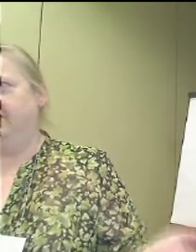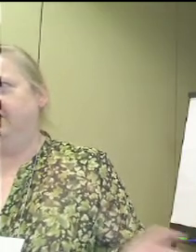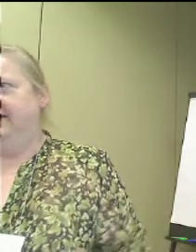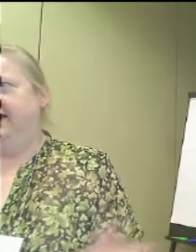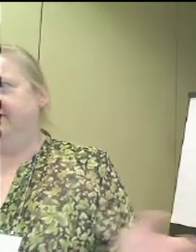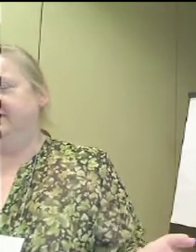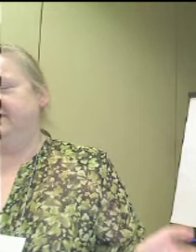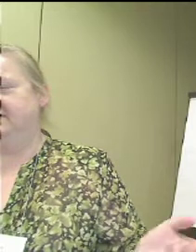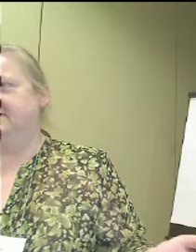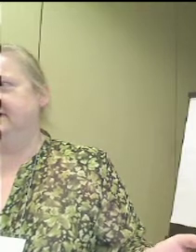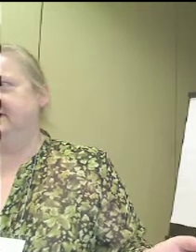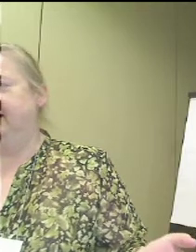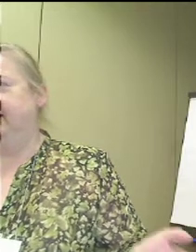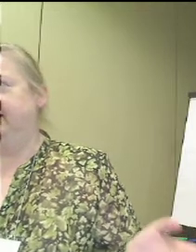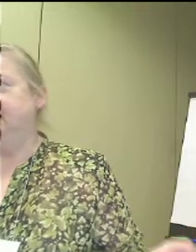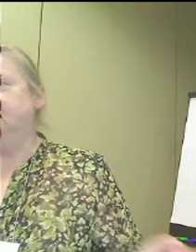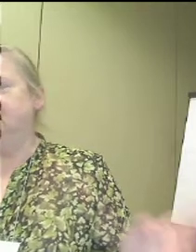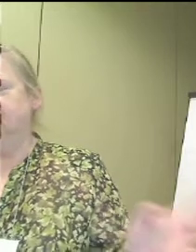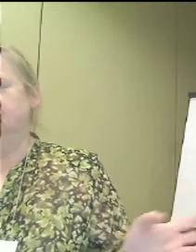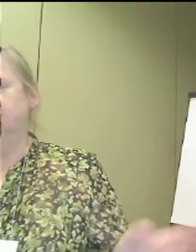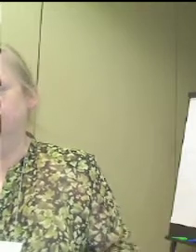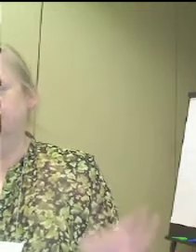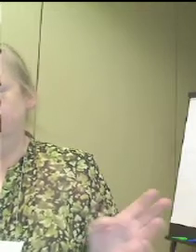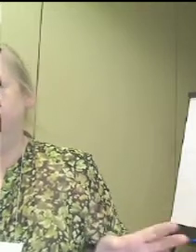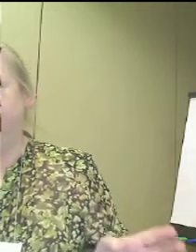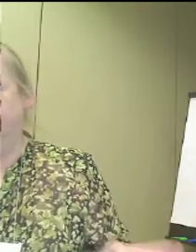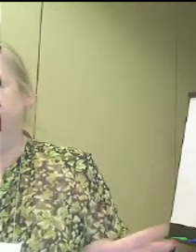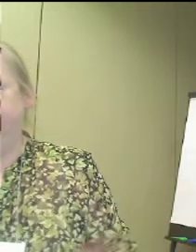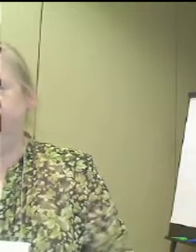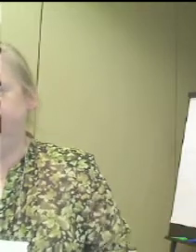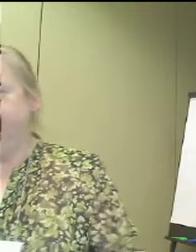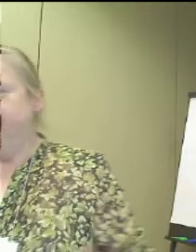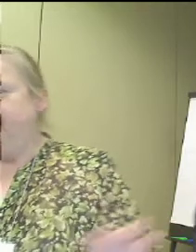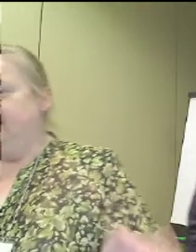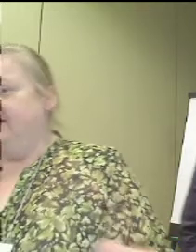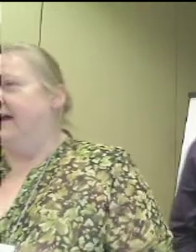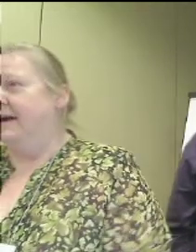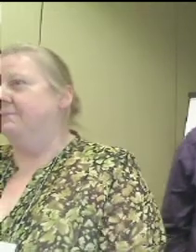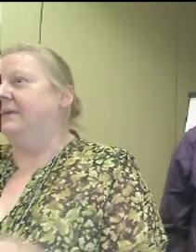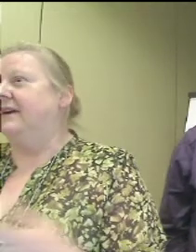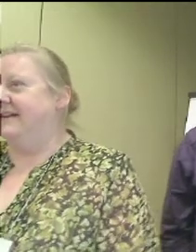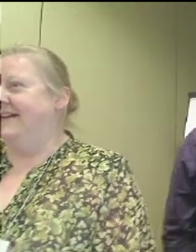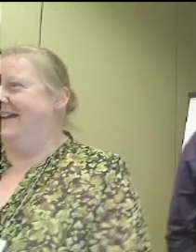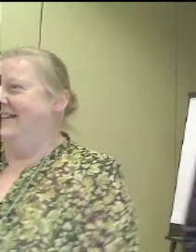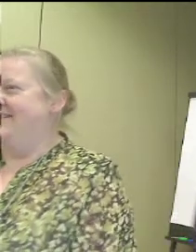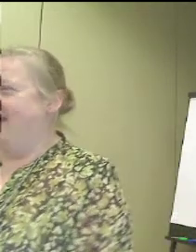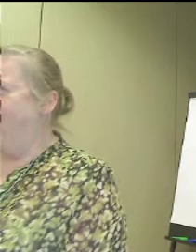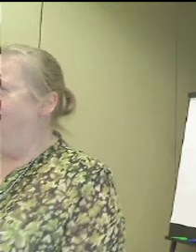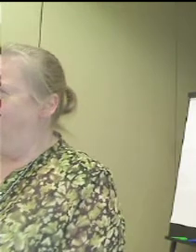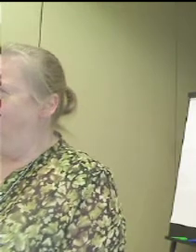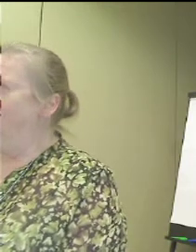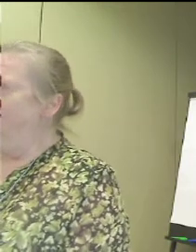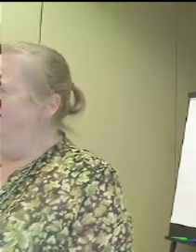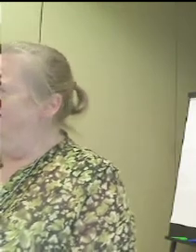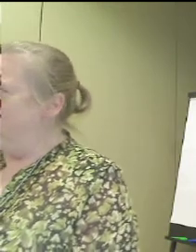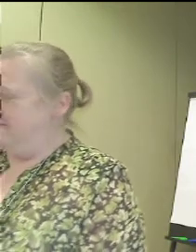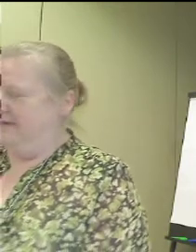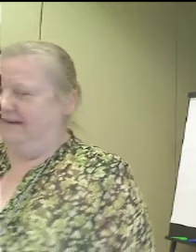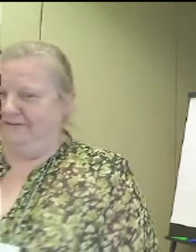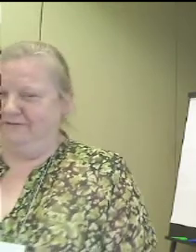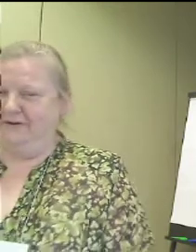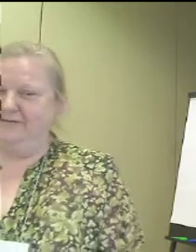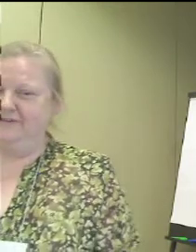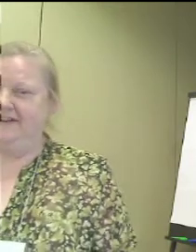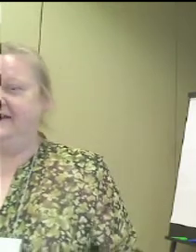blind people have difficulty seeing things. This is, of course, a big revelation, but there are a lot more